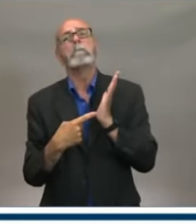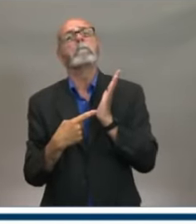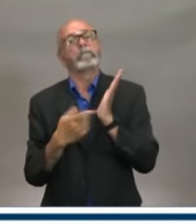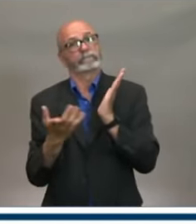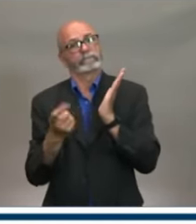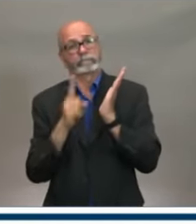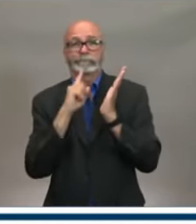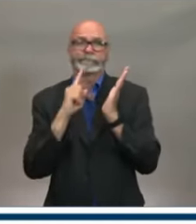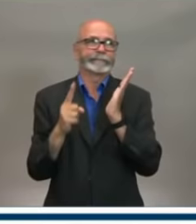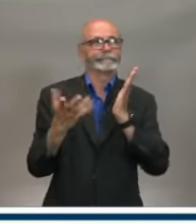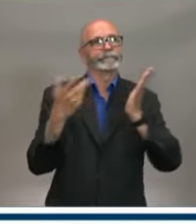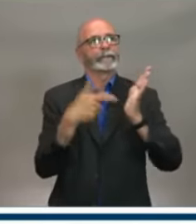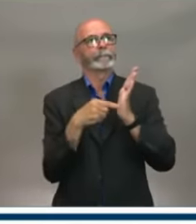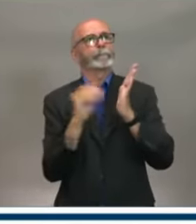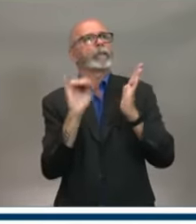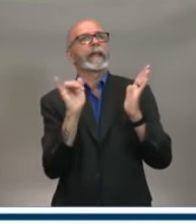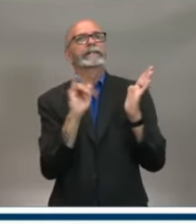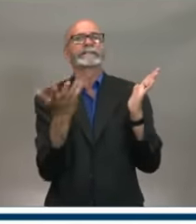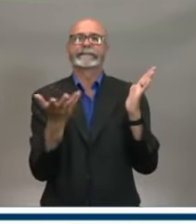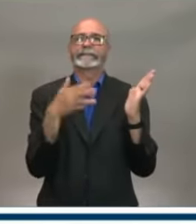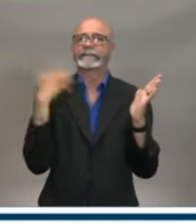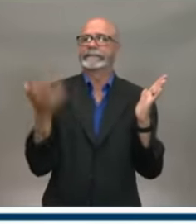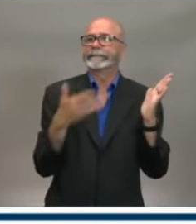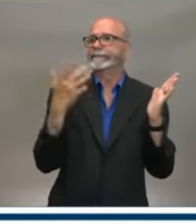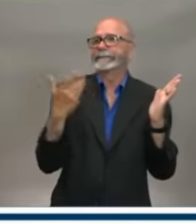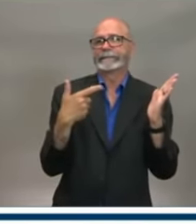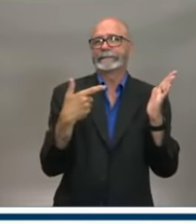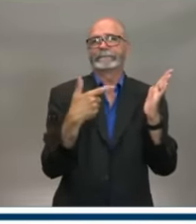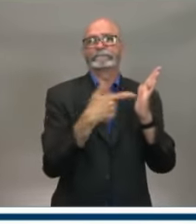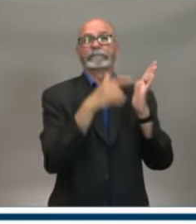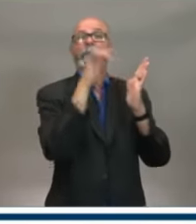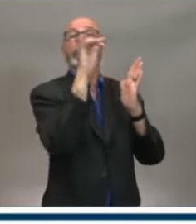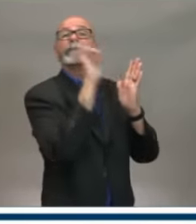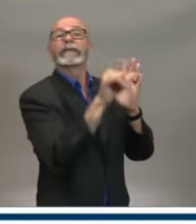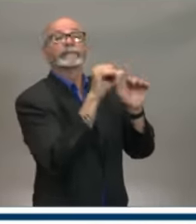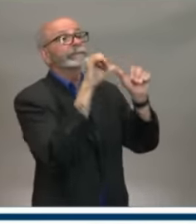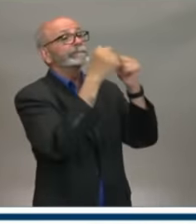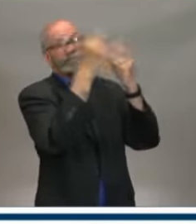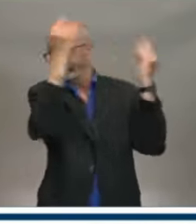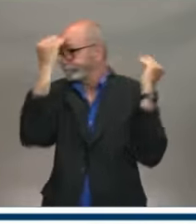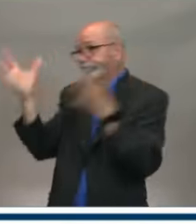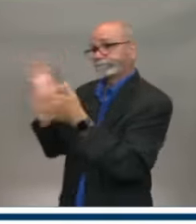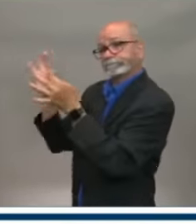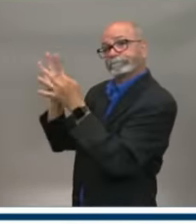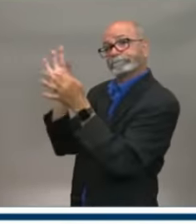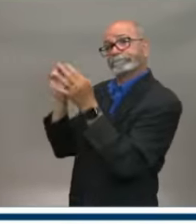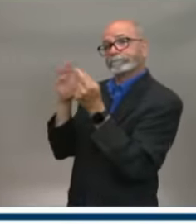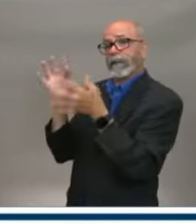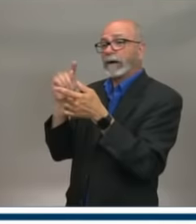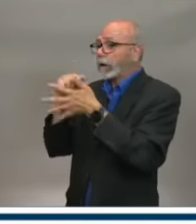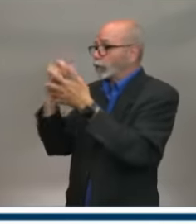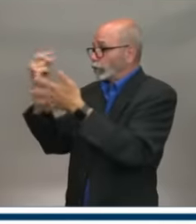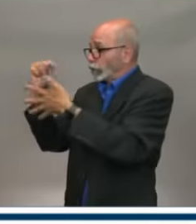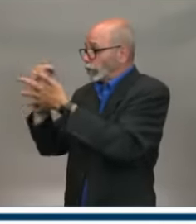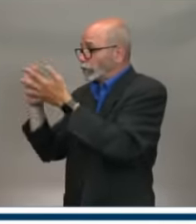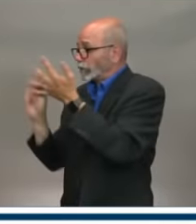it is – how those associations have been communicating with their members and informing their members about